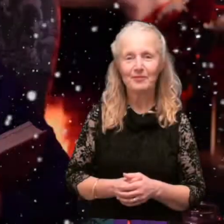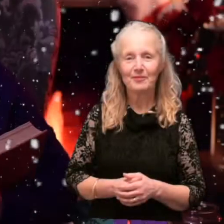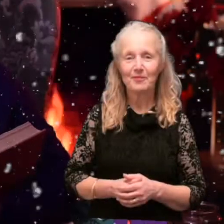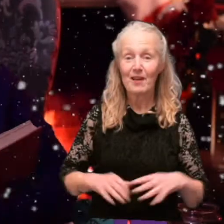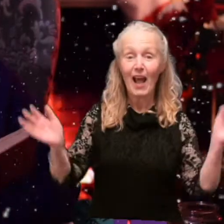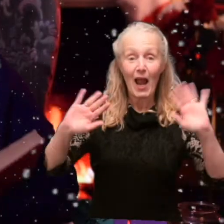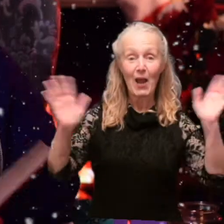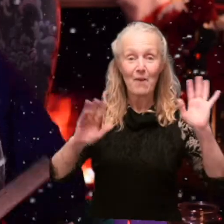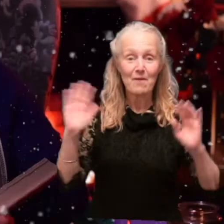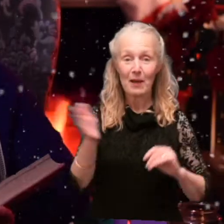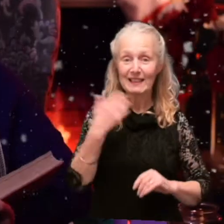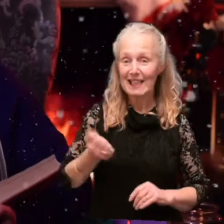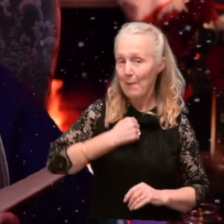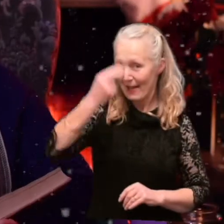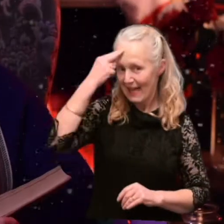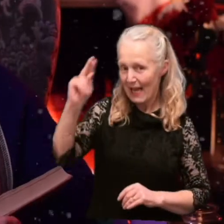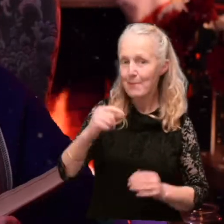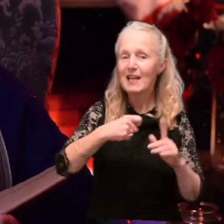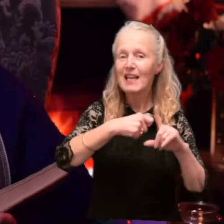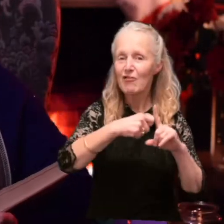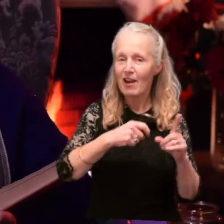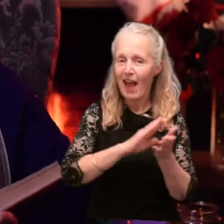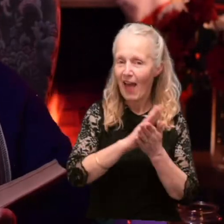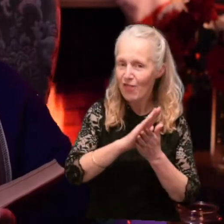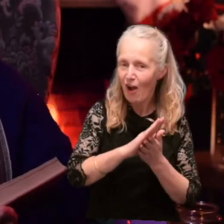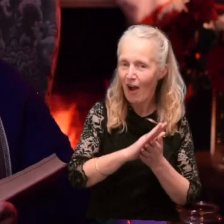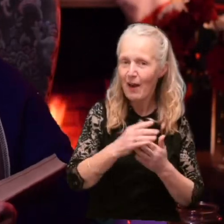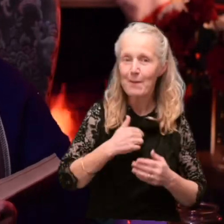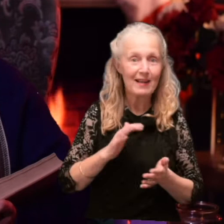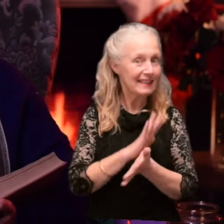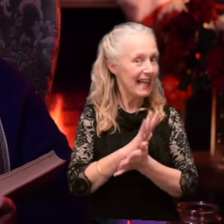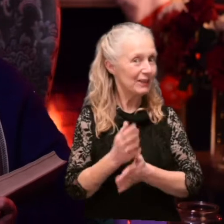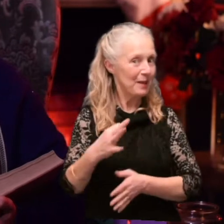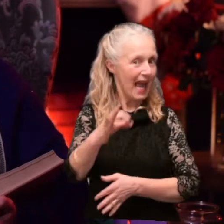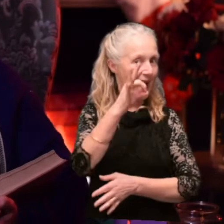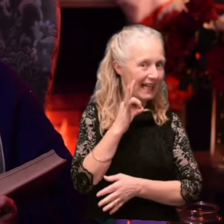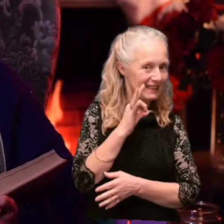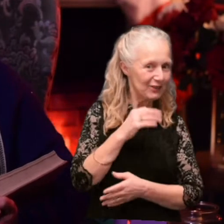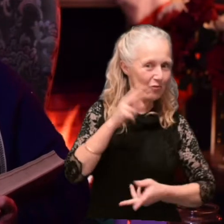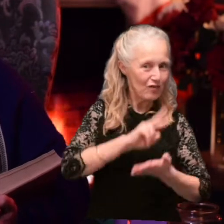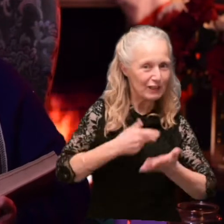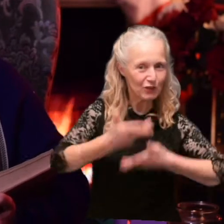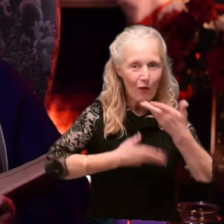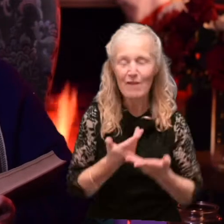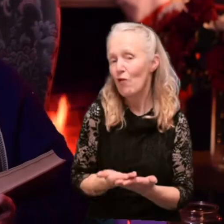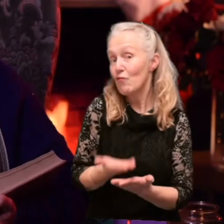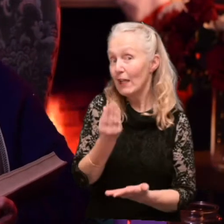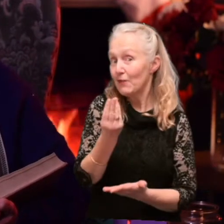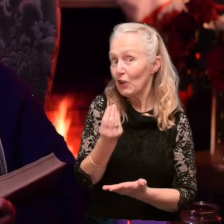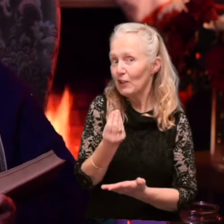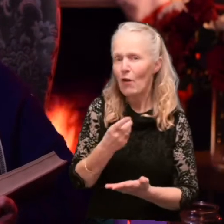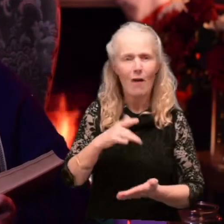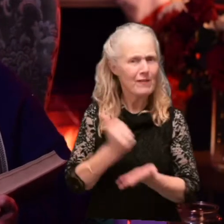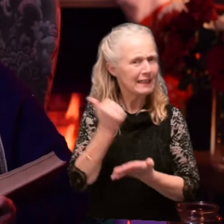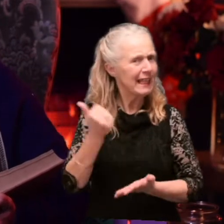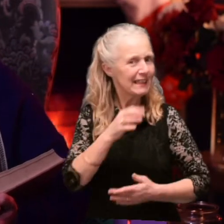Hello everybody, so my name's Karen Henthorn and I'm delighted to have been asked to read a story to help raise funds for a fantastic